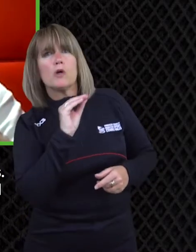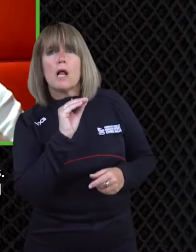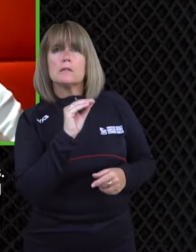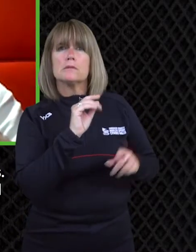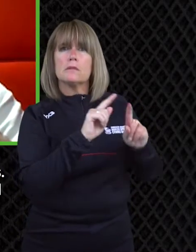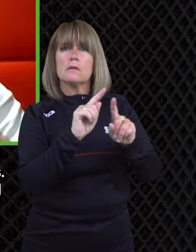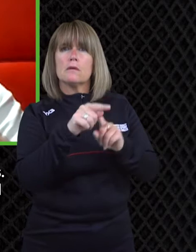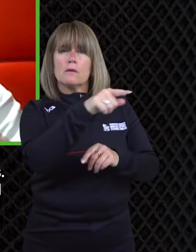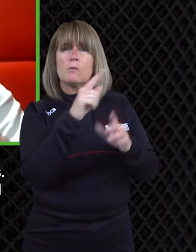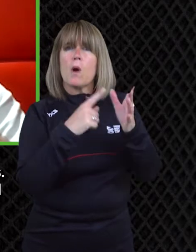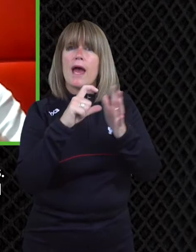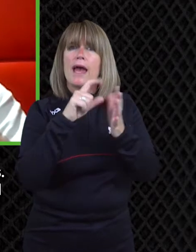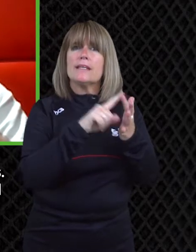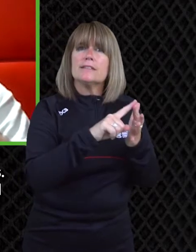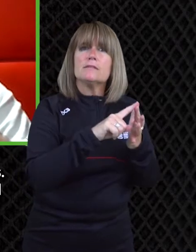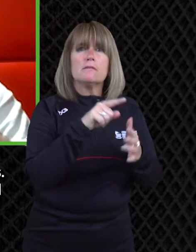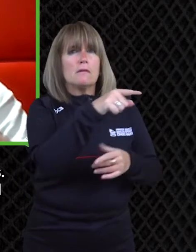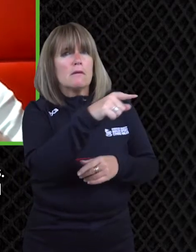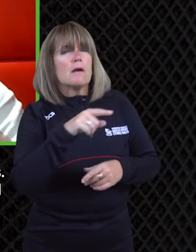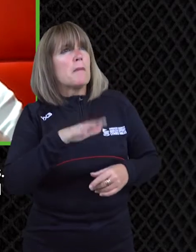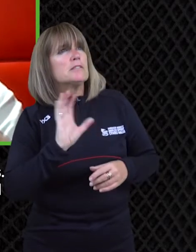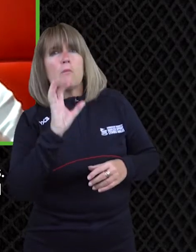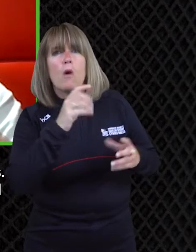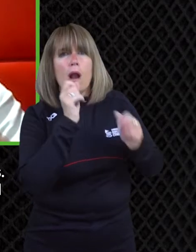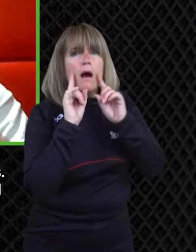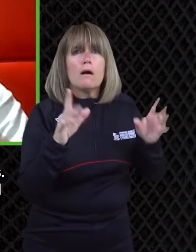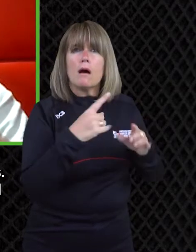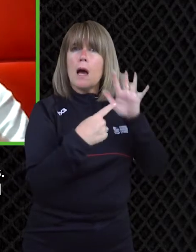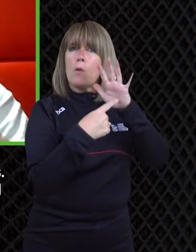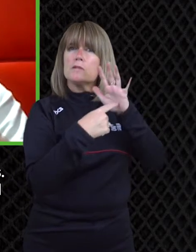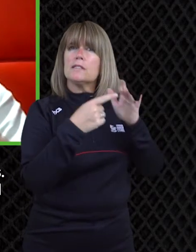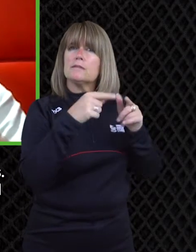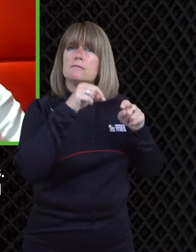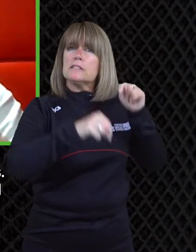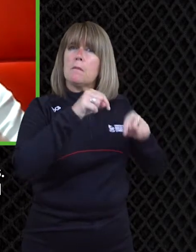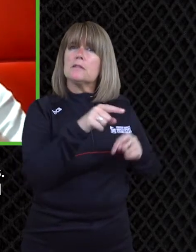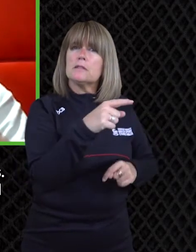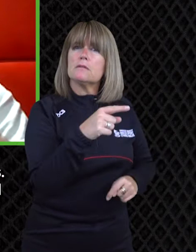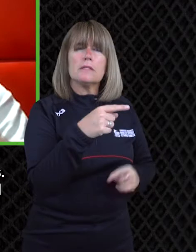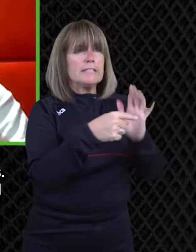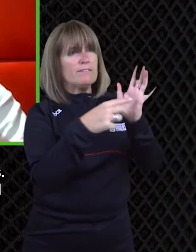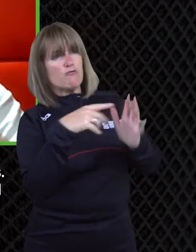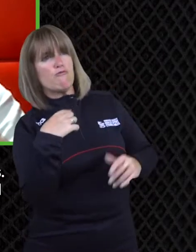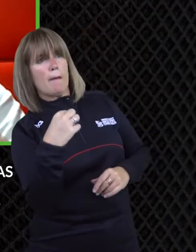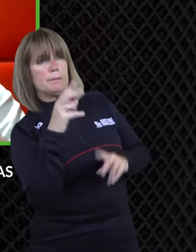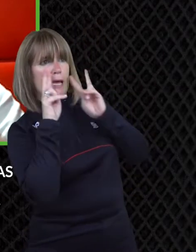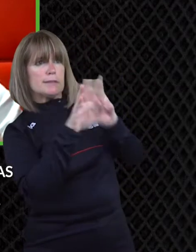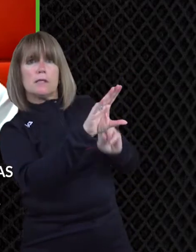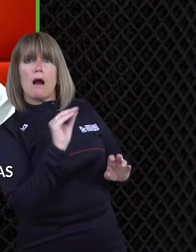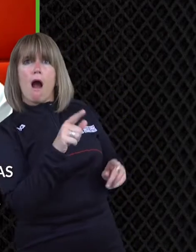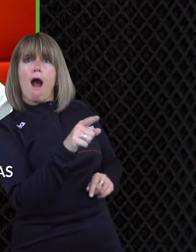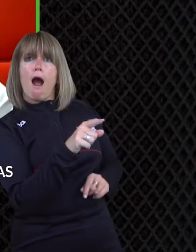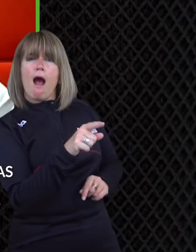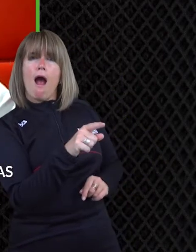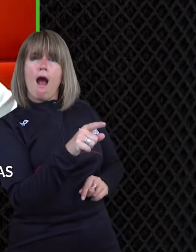um how important is that kind of disability representation on tv so no example